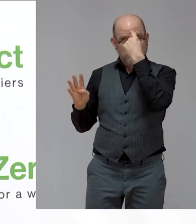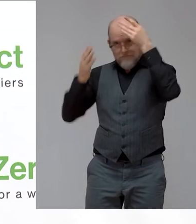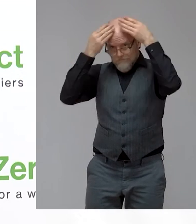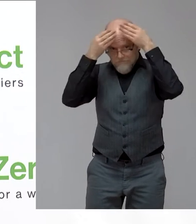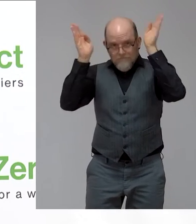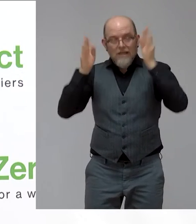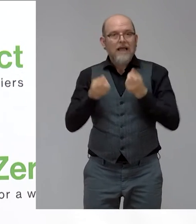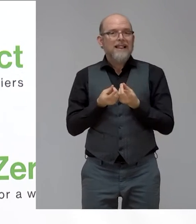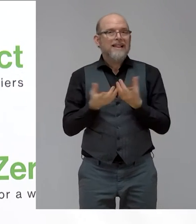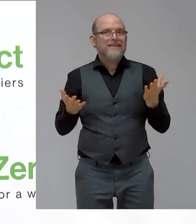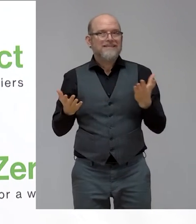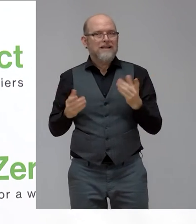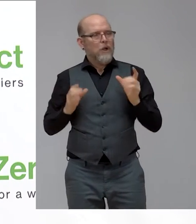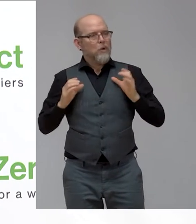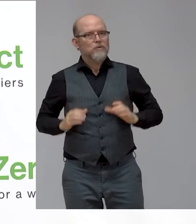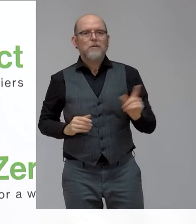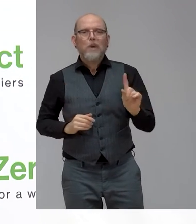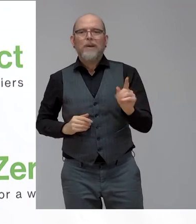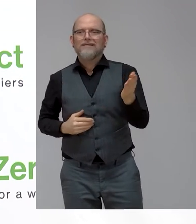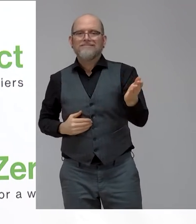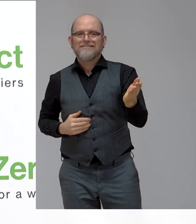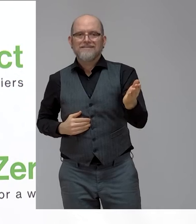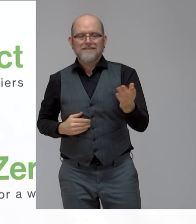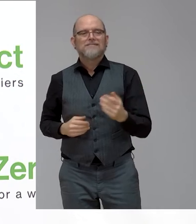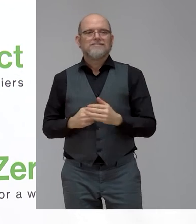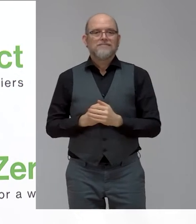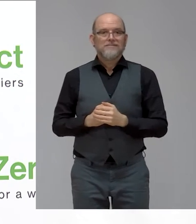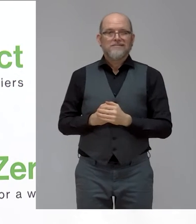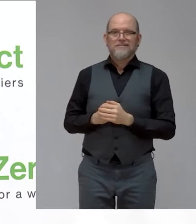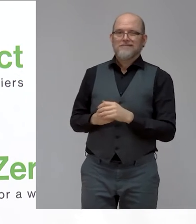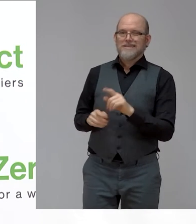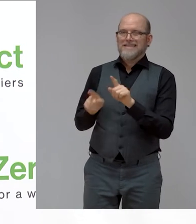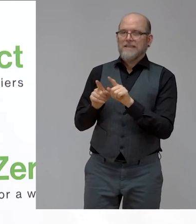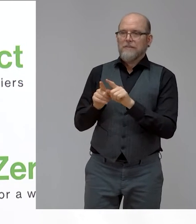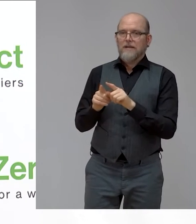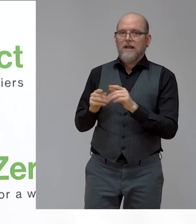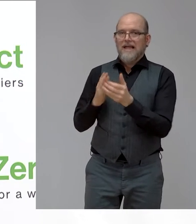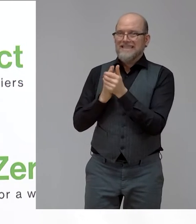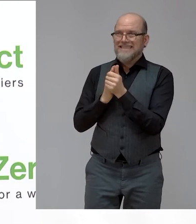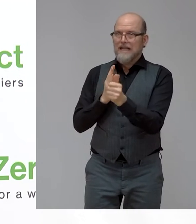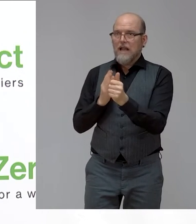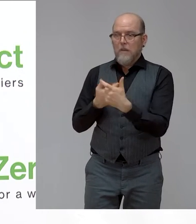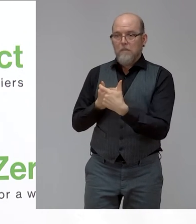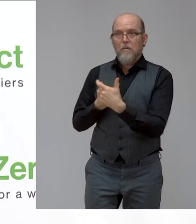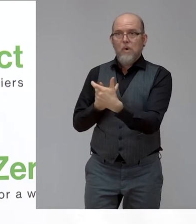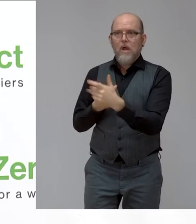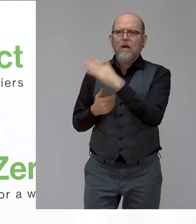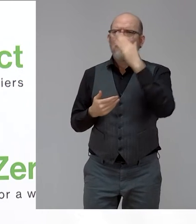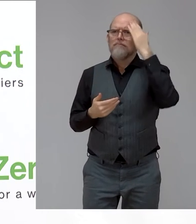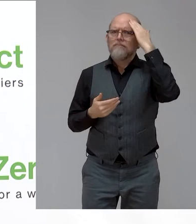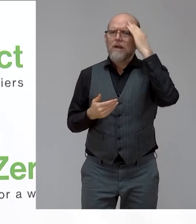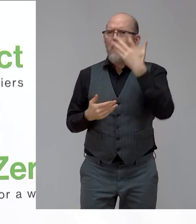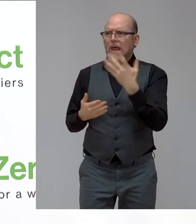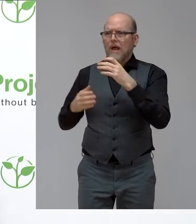by embracing also as a talent pool, people with disabilities, we offer a very good